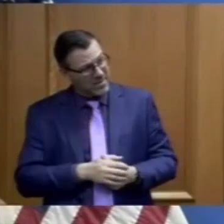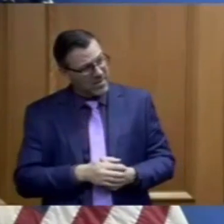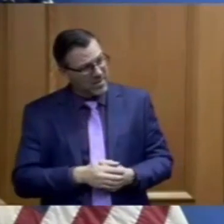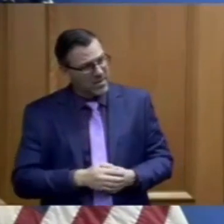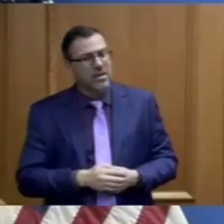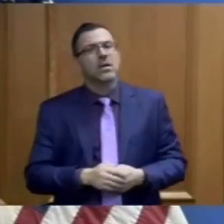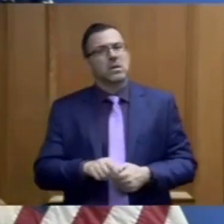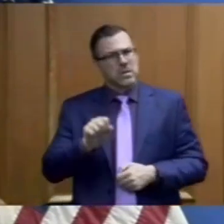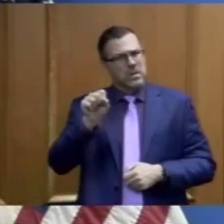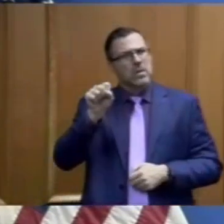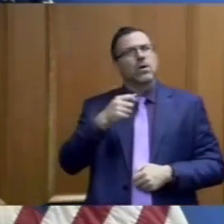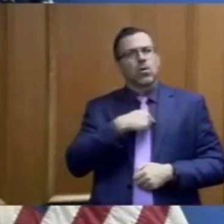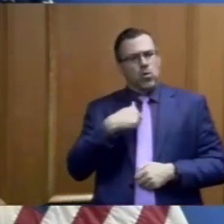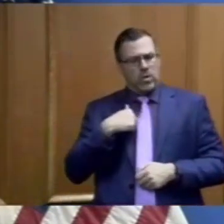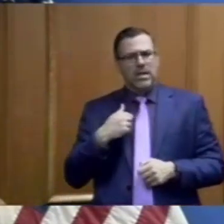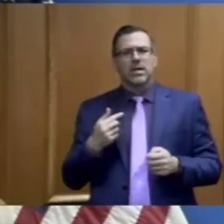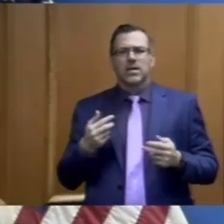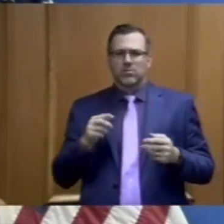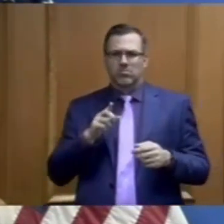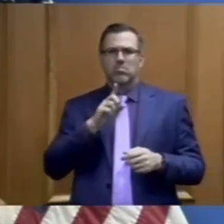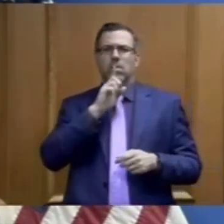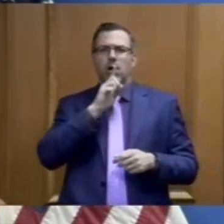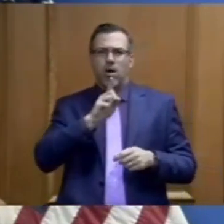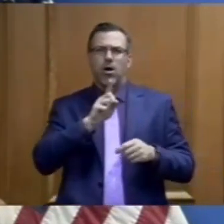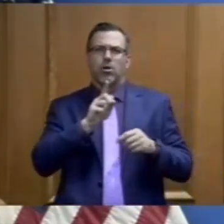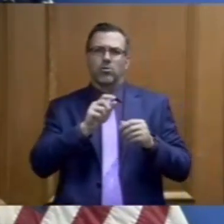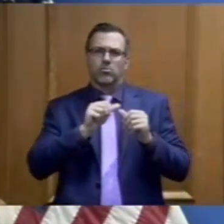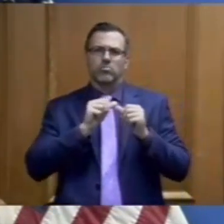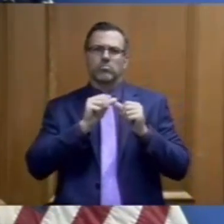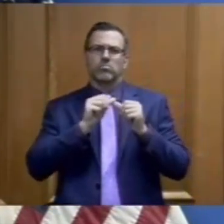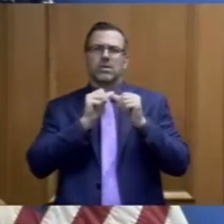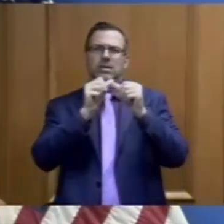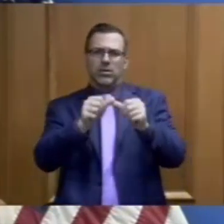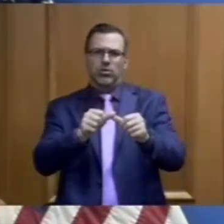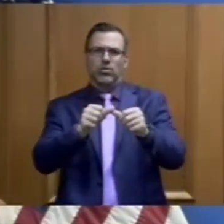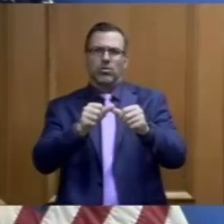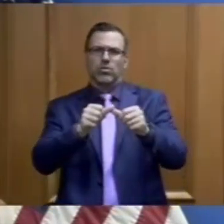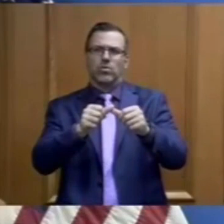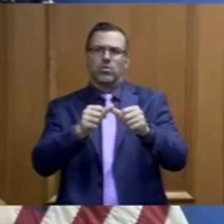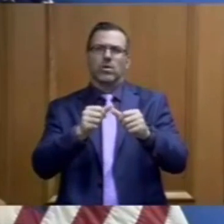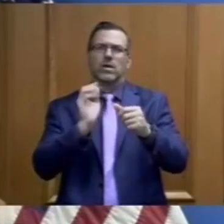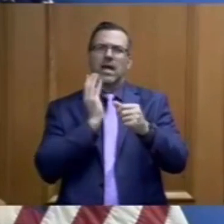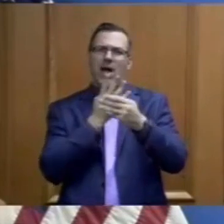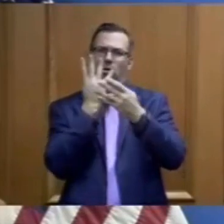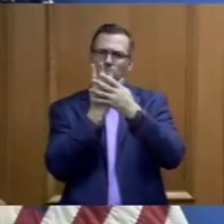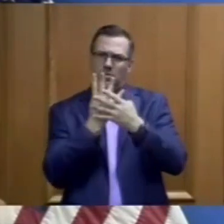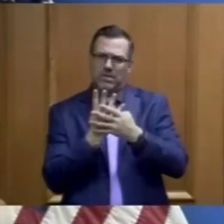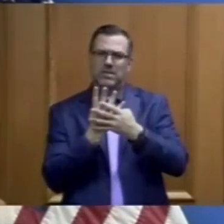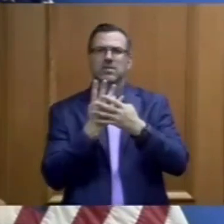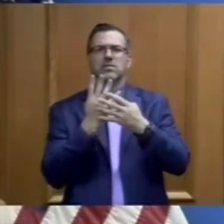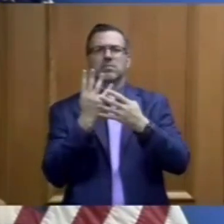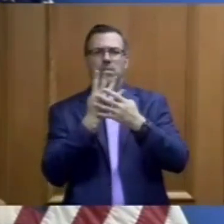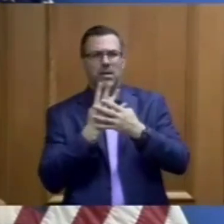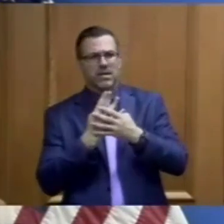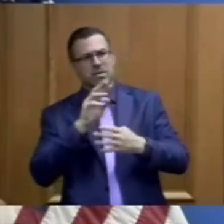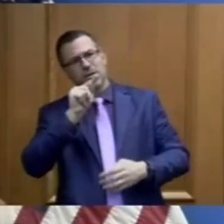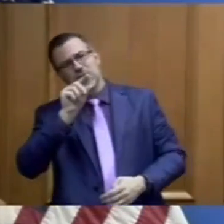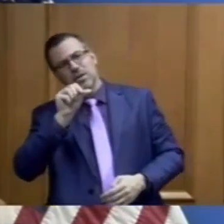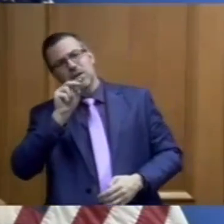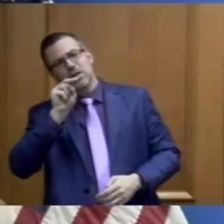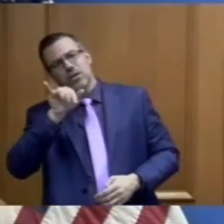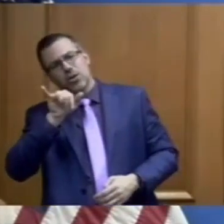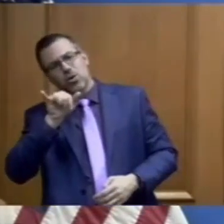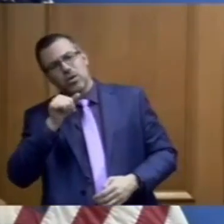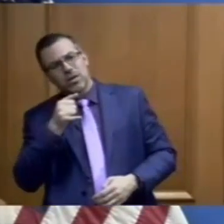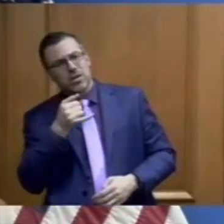rapidly expanding our testing population and our prison population testing. Tony, you want to make a comment of that